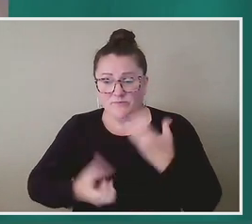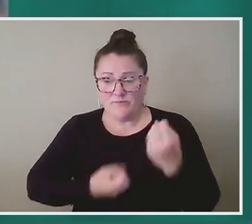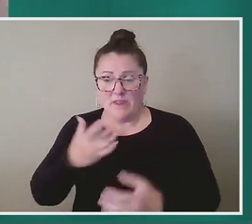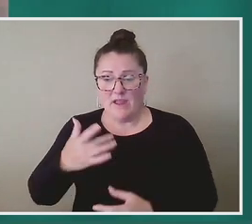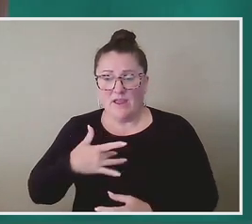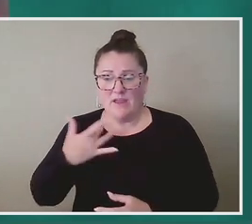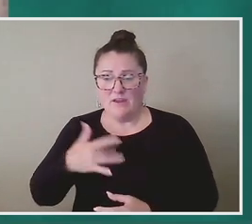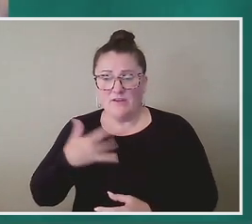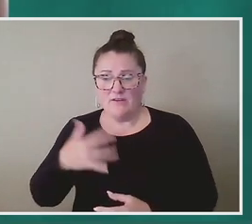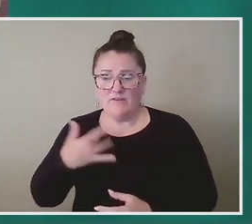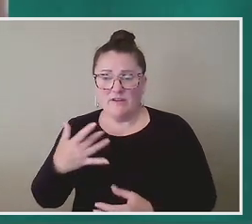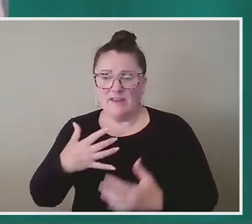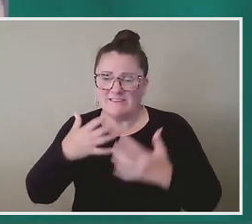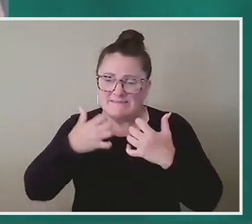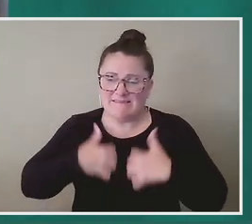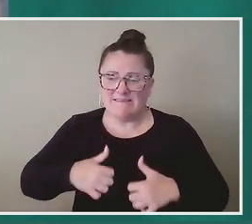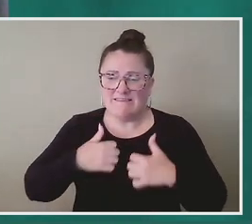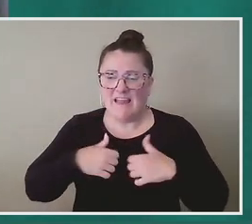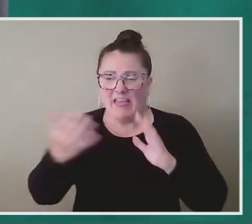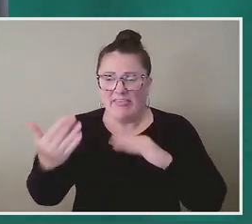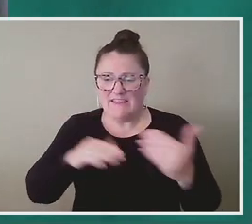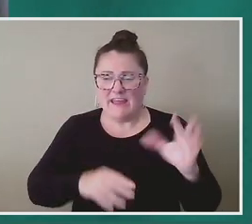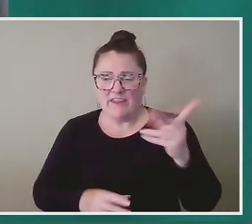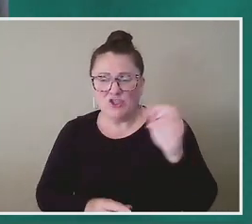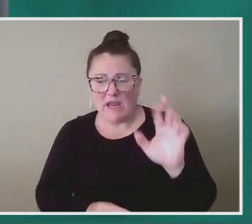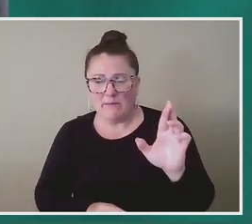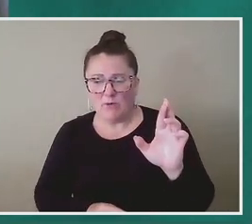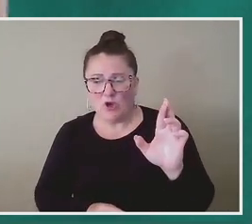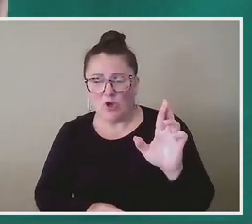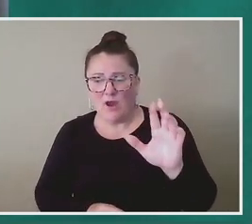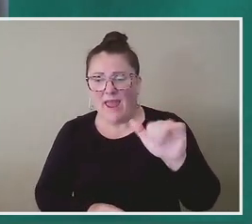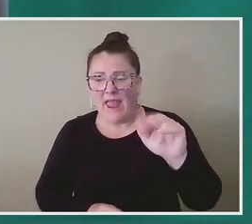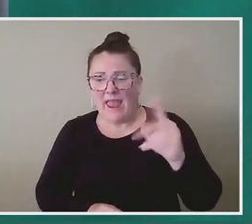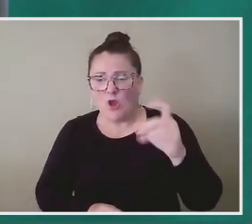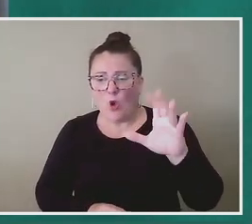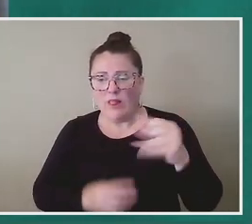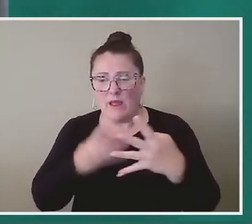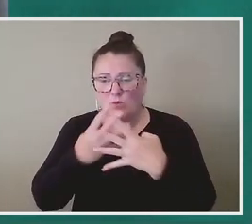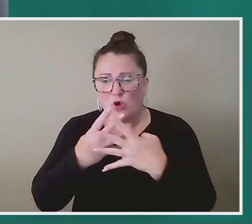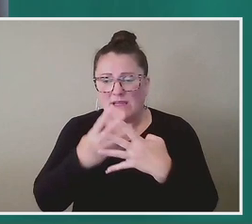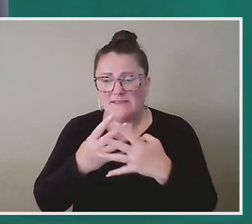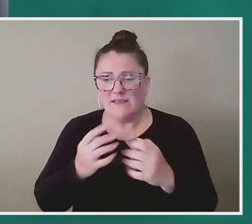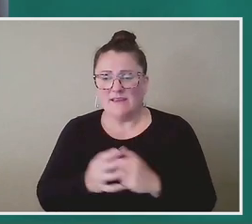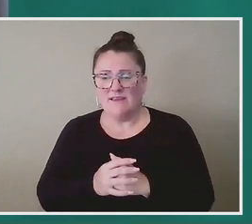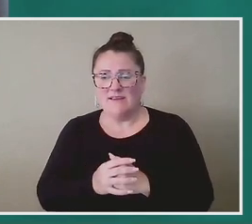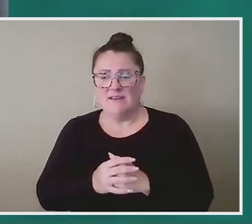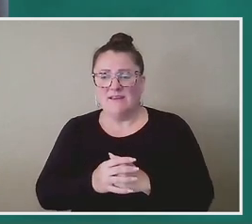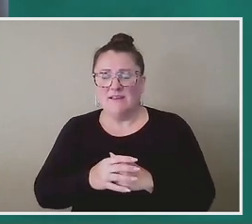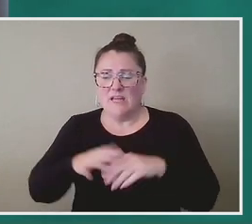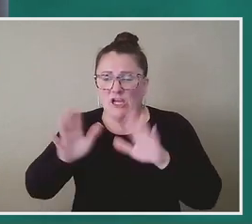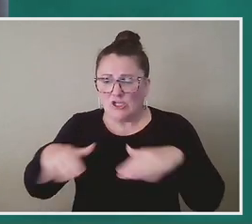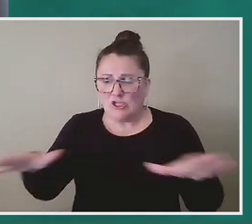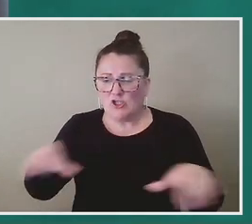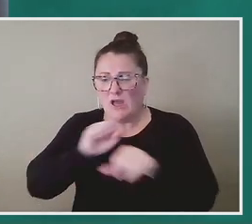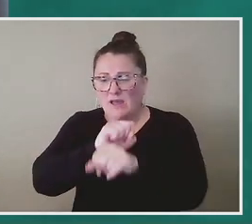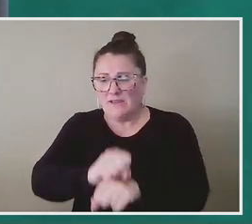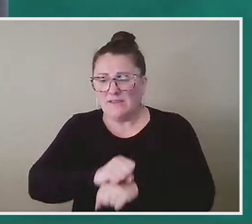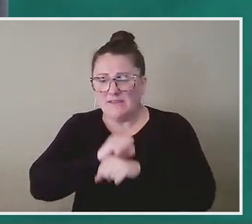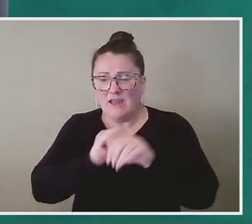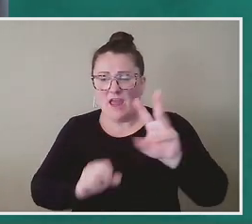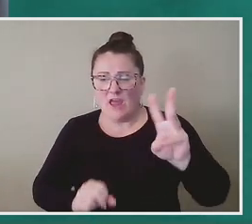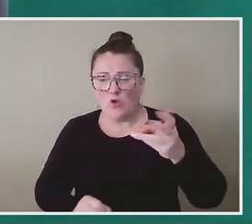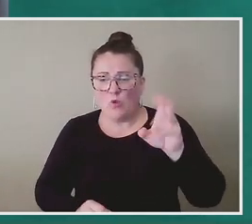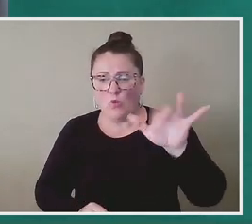yet palpable feel of the death chambers in Angola prison, the Middle Passage, child enslavement on the Whitney plantation.